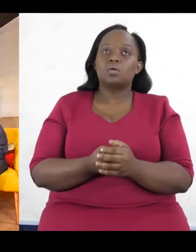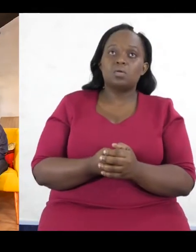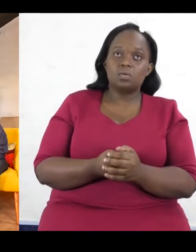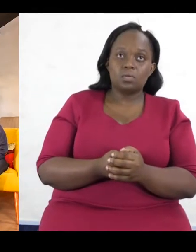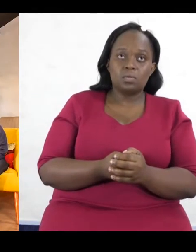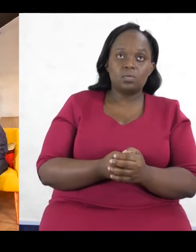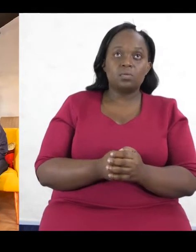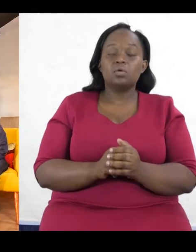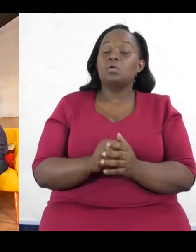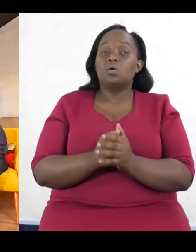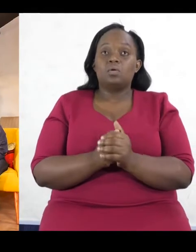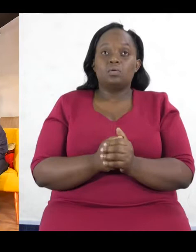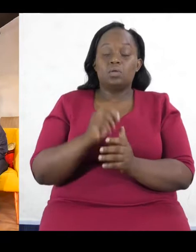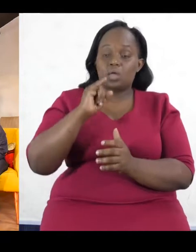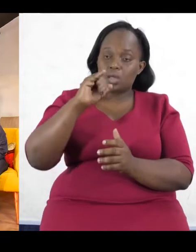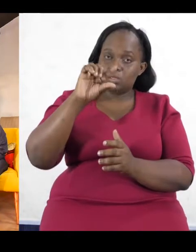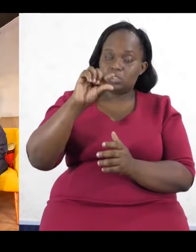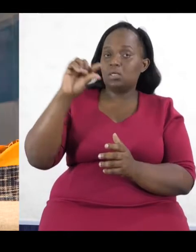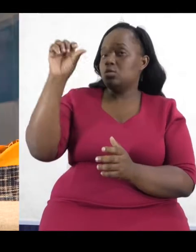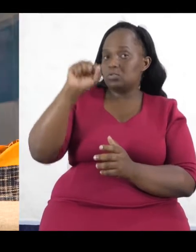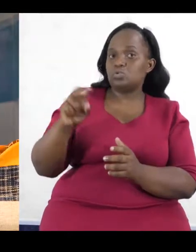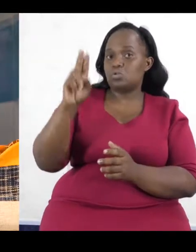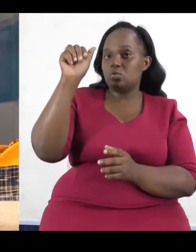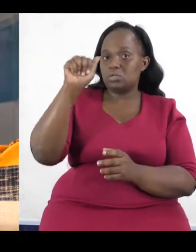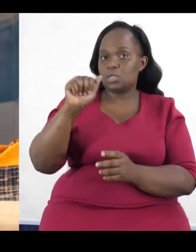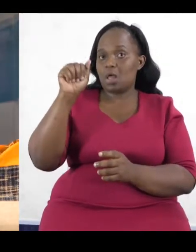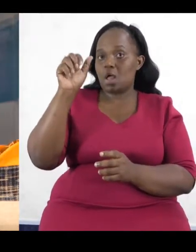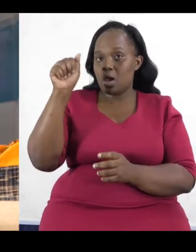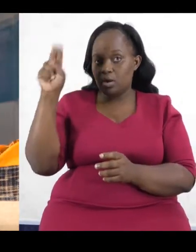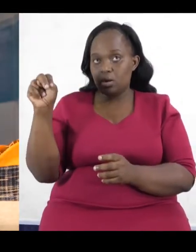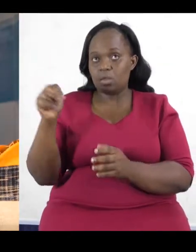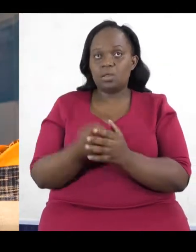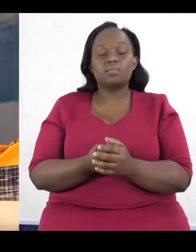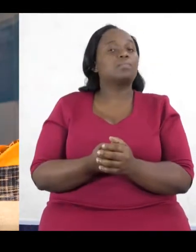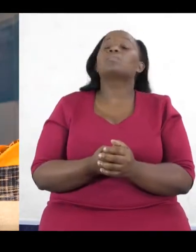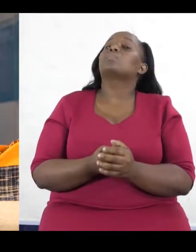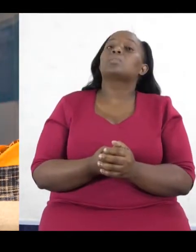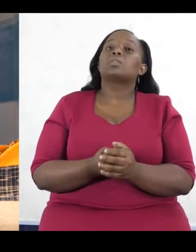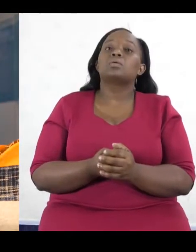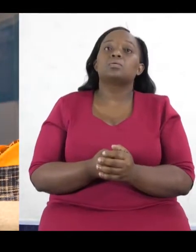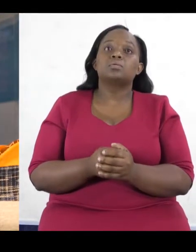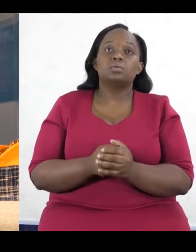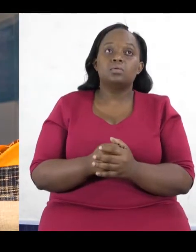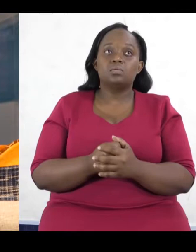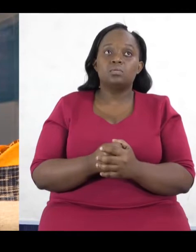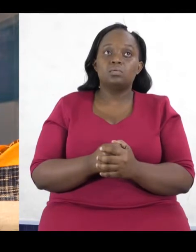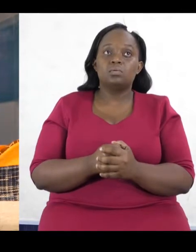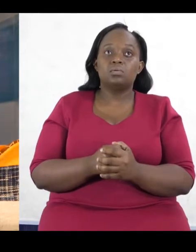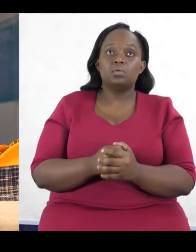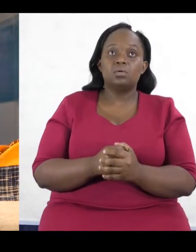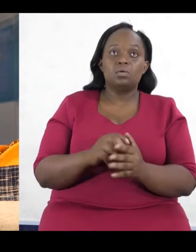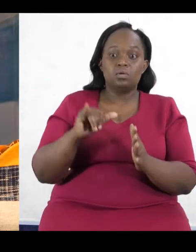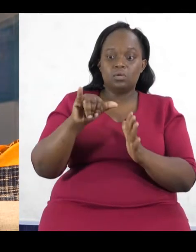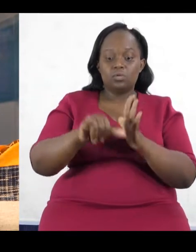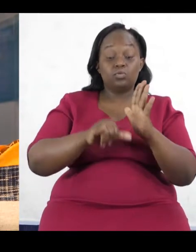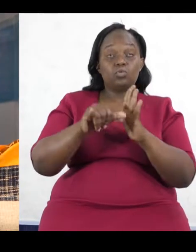Well, you can find me on Twitter at Silantoi Suzanne. On Instagram at Silantoi.Suzanne. And on